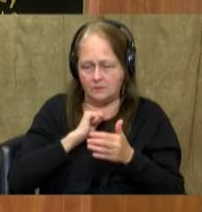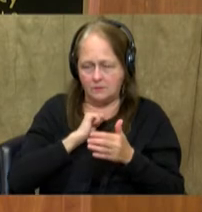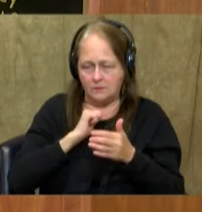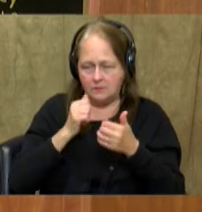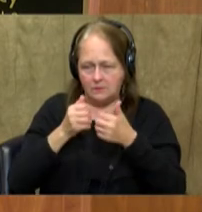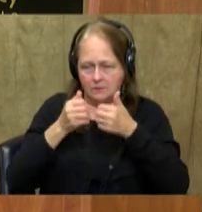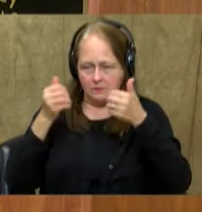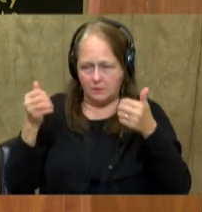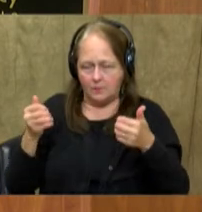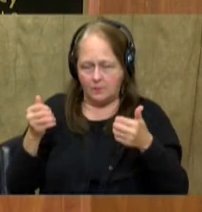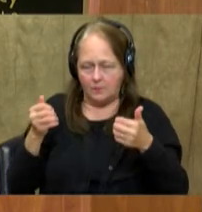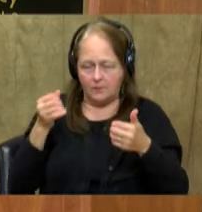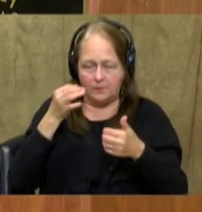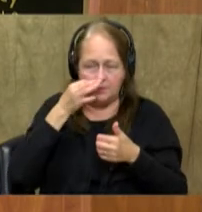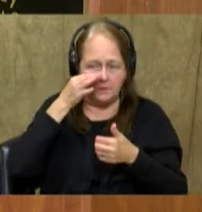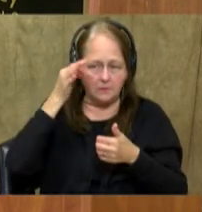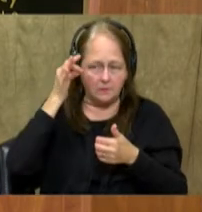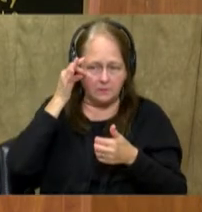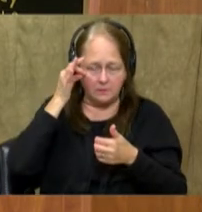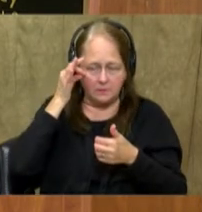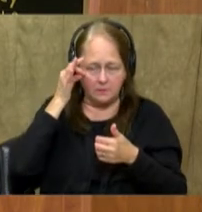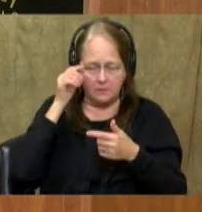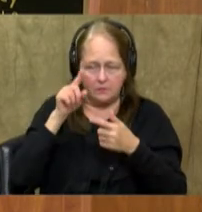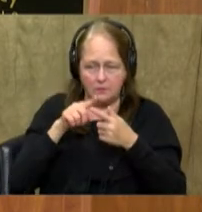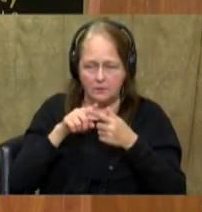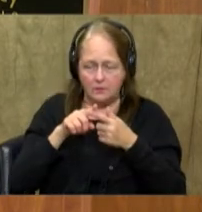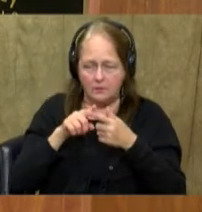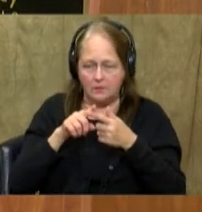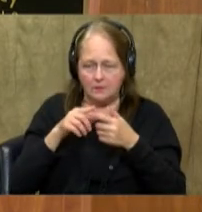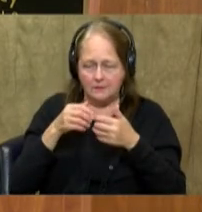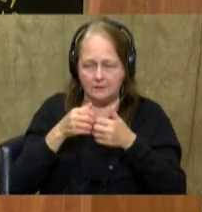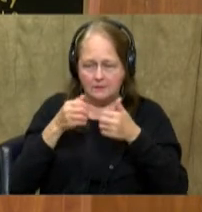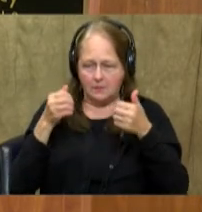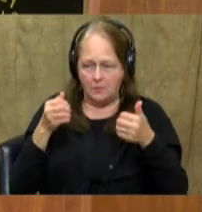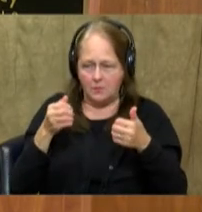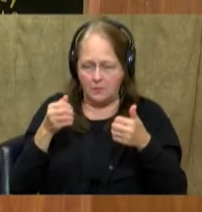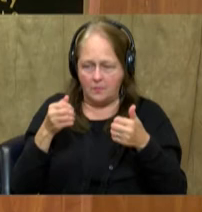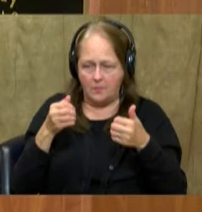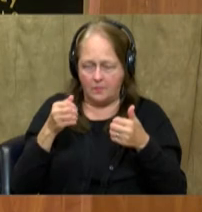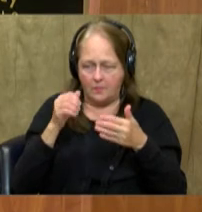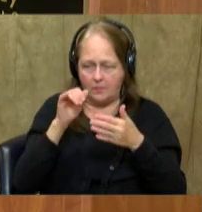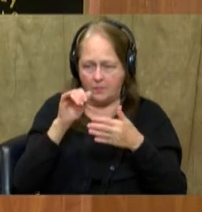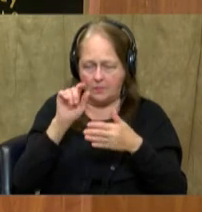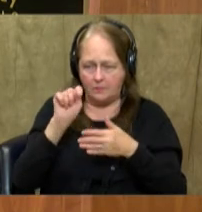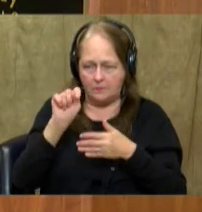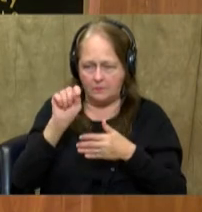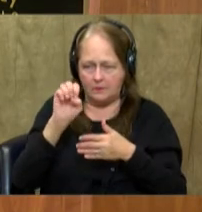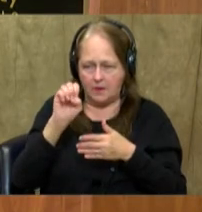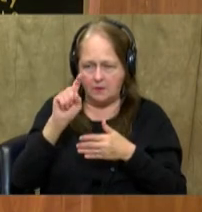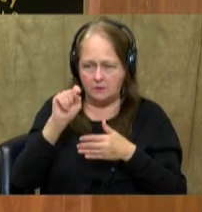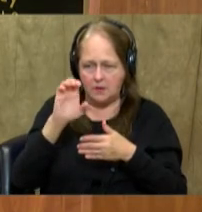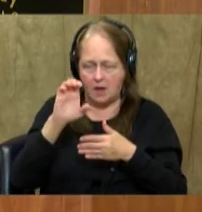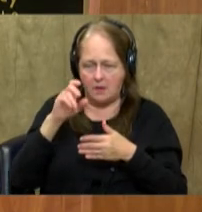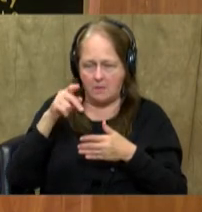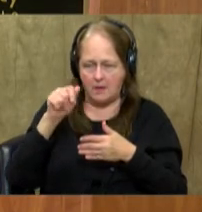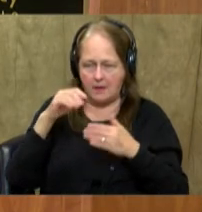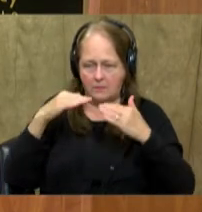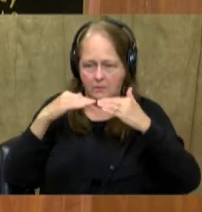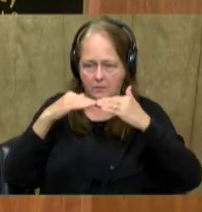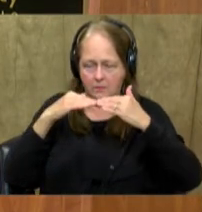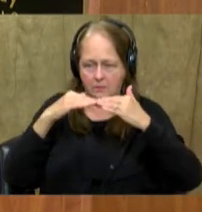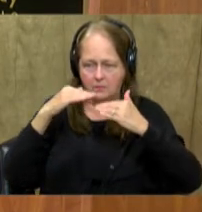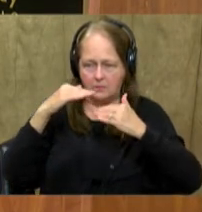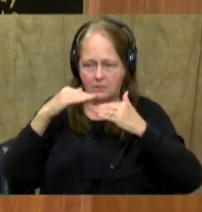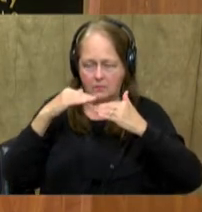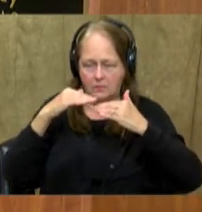separate. The Indian subcontinent used to be separate. It used to be its own tectonic plate, and 50 million years ago